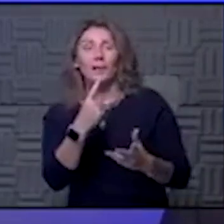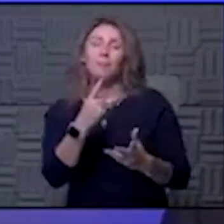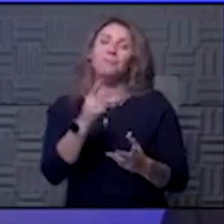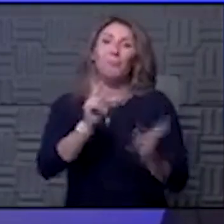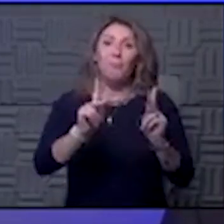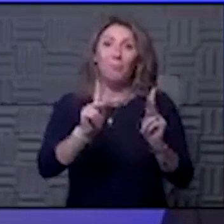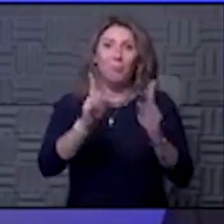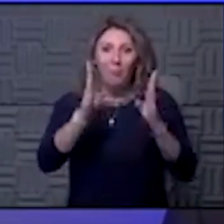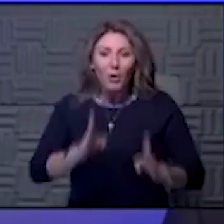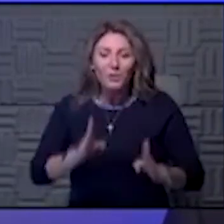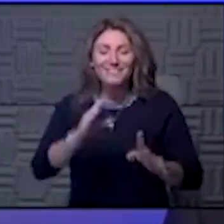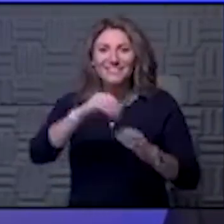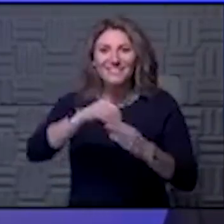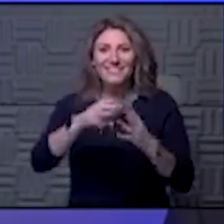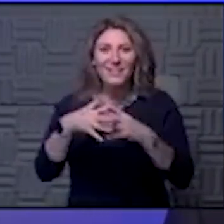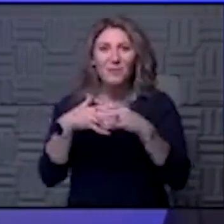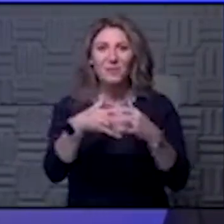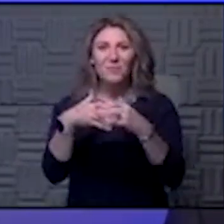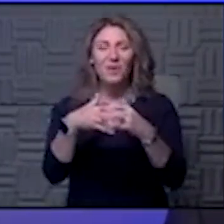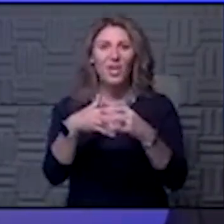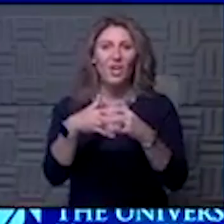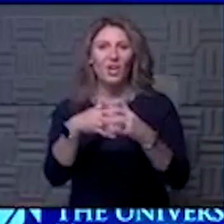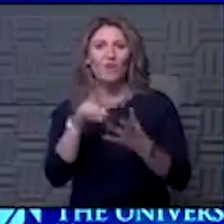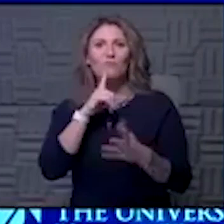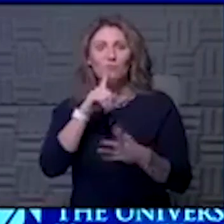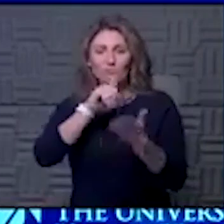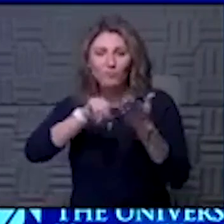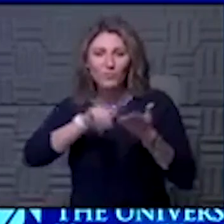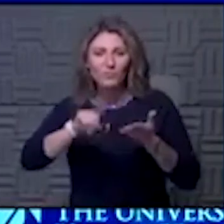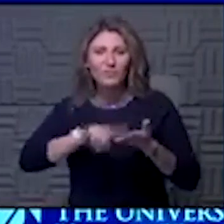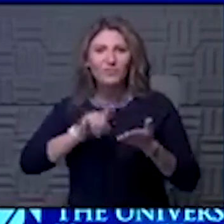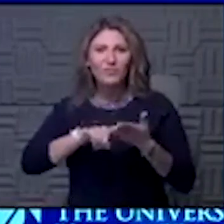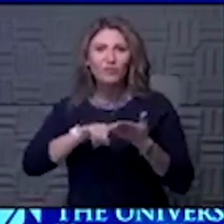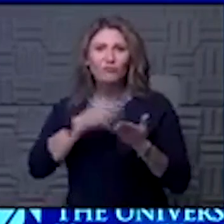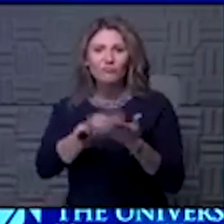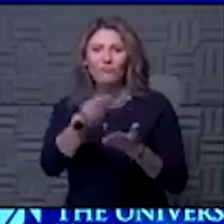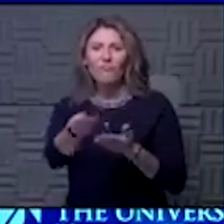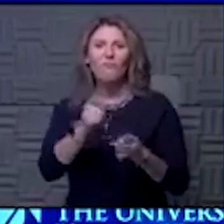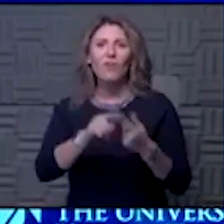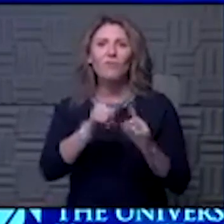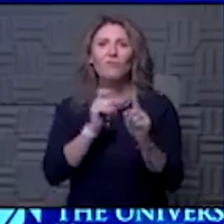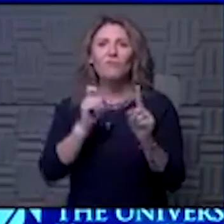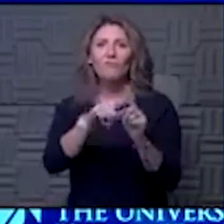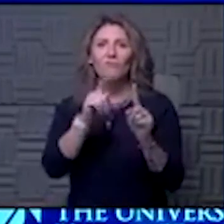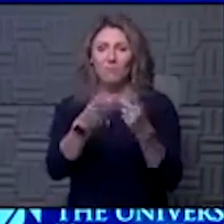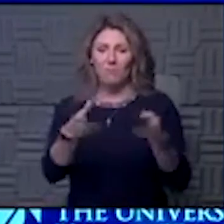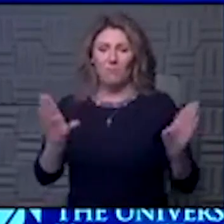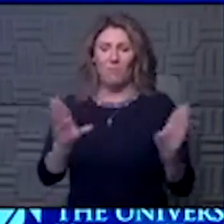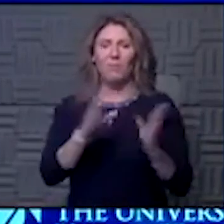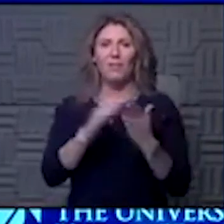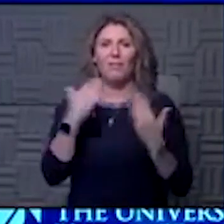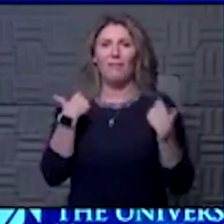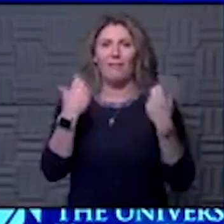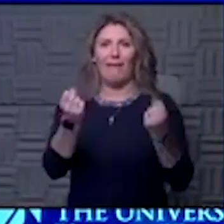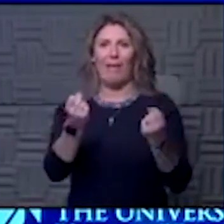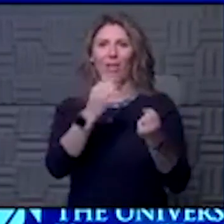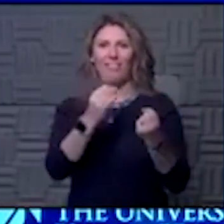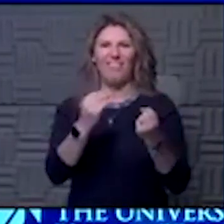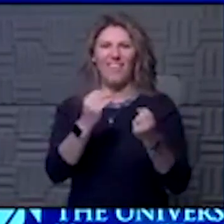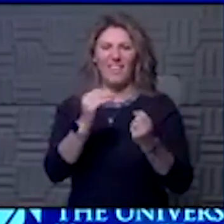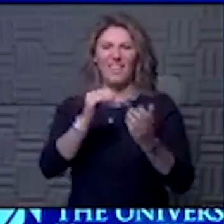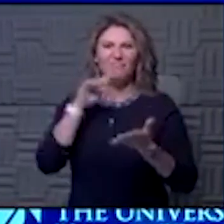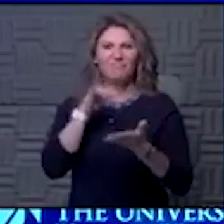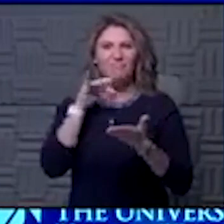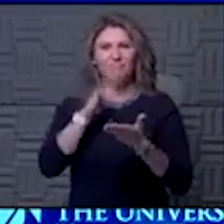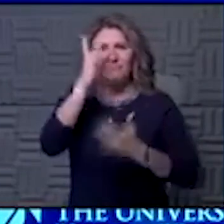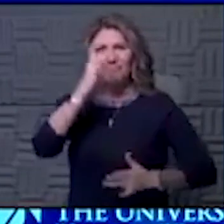America for research funding related to epidemiology and the public health. So we are really looking forward to discussion today